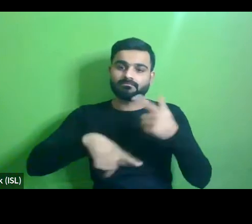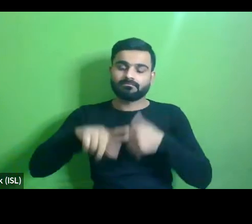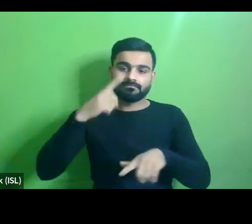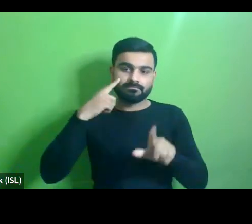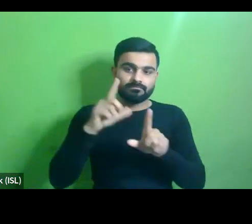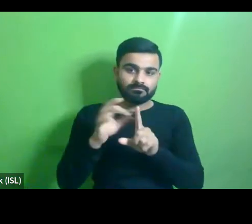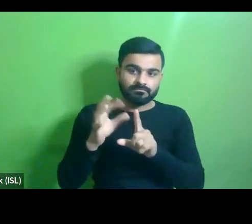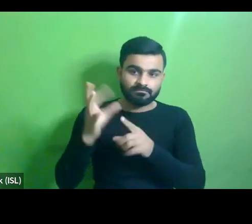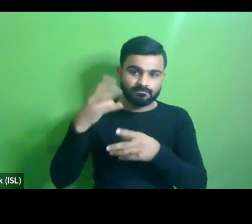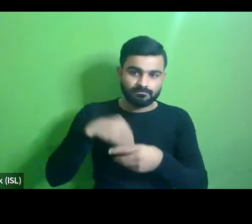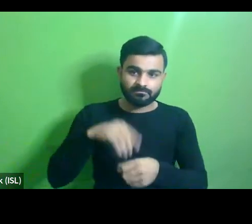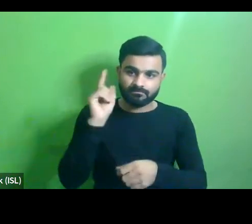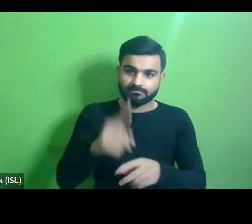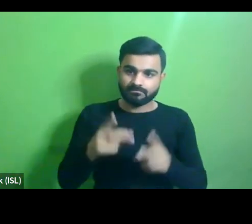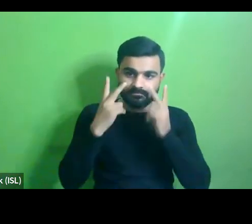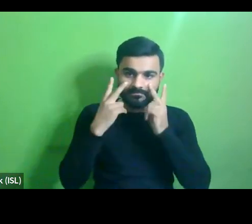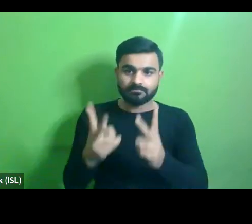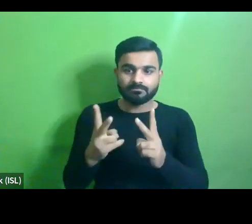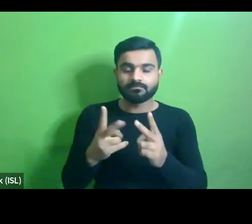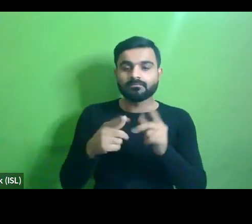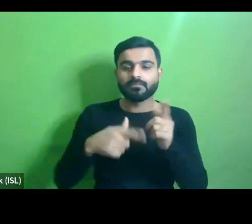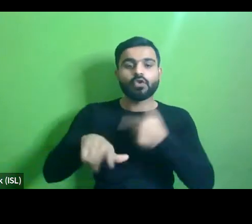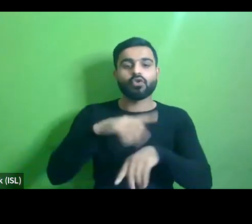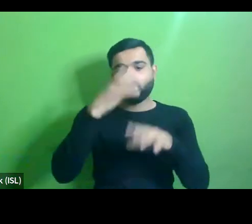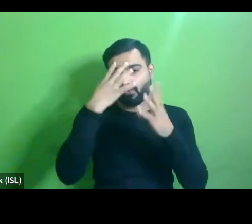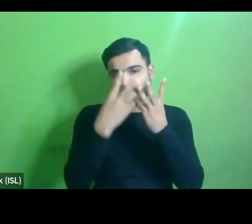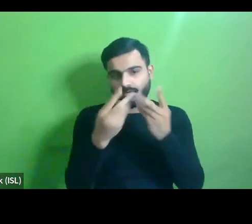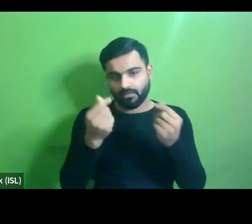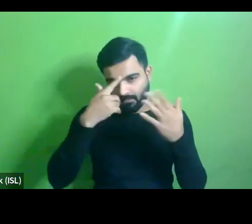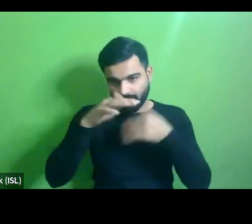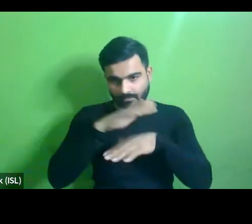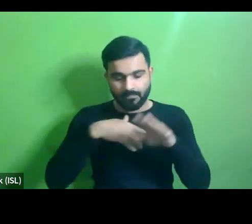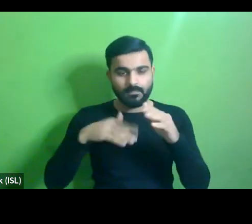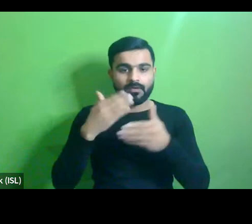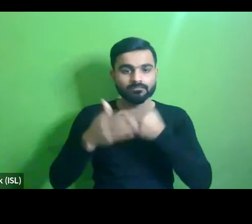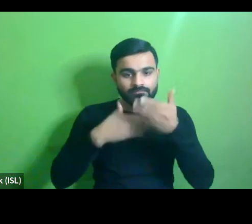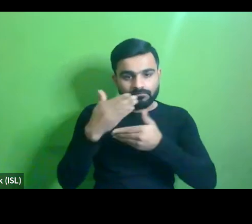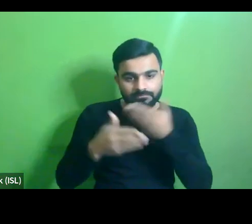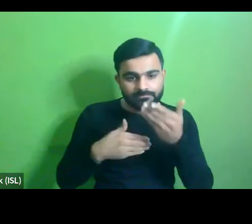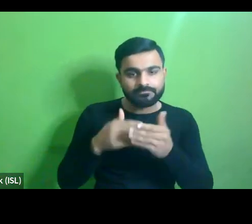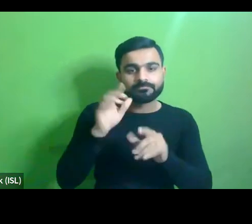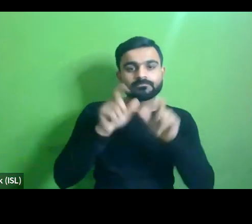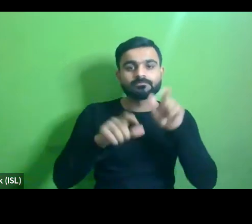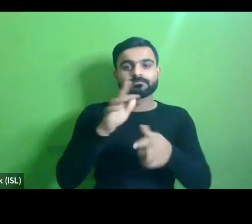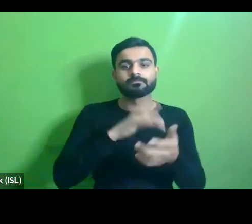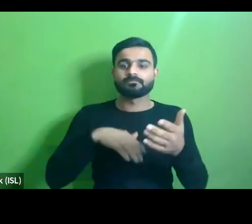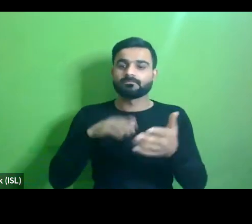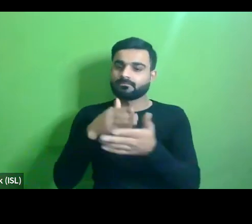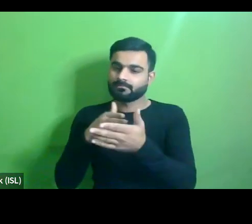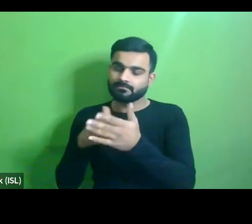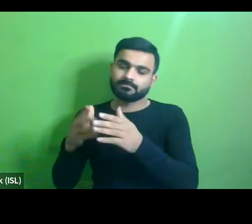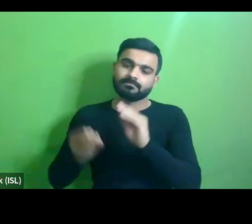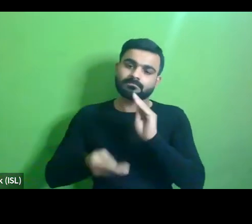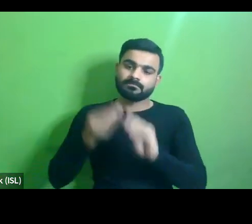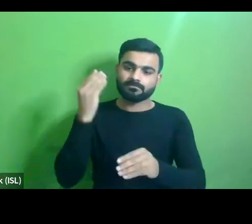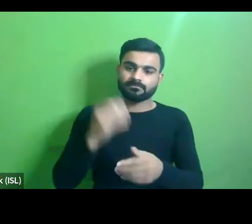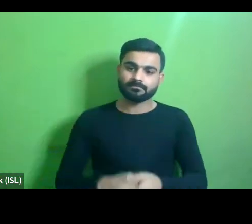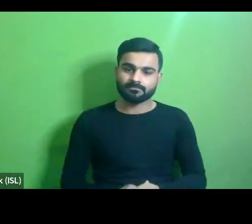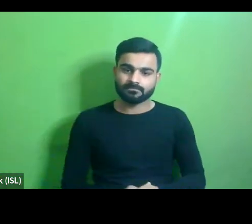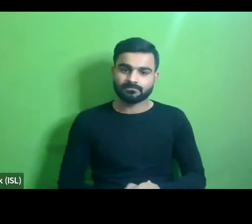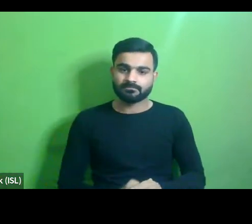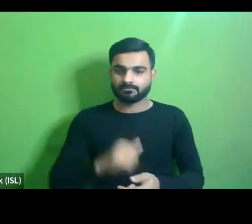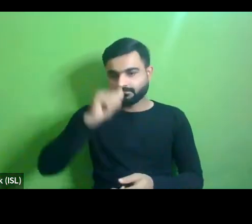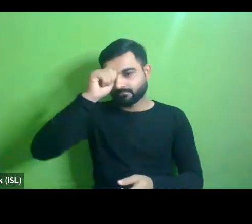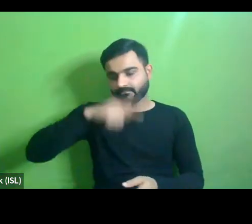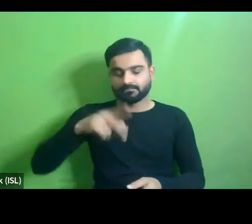we must look at local solutions for planning effective urban mobility public spaces spaces and even more so with india